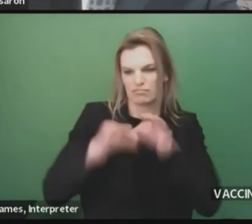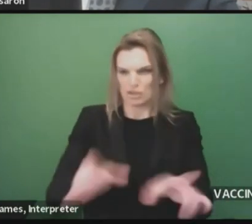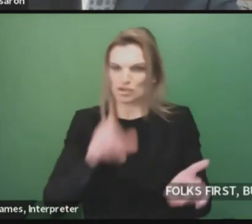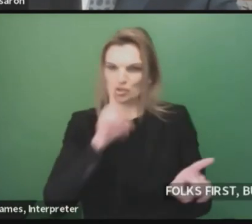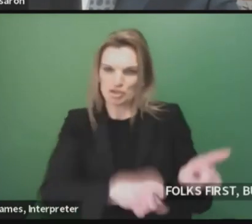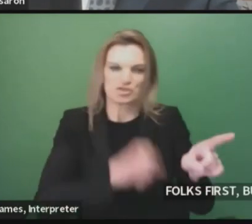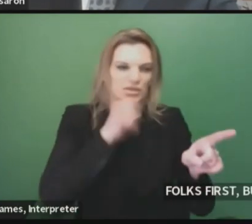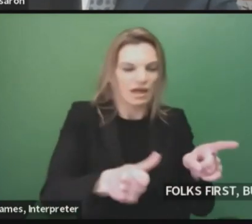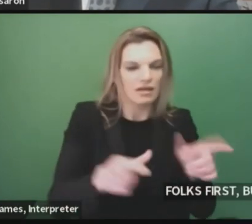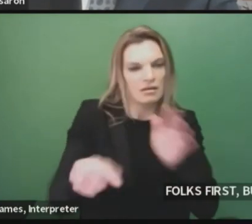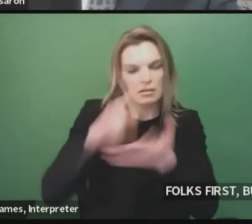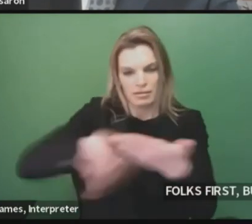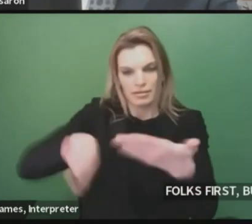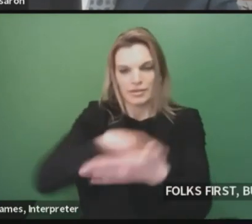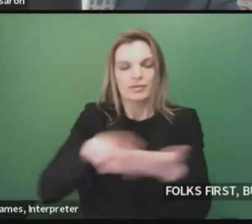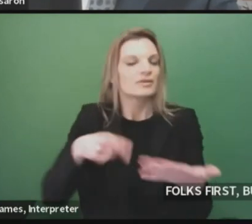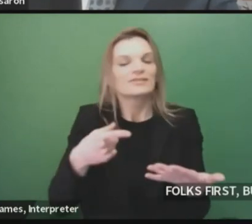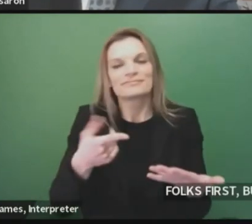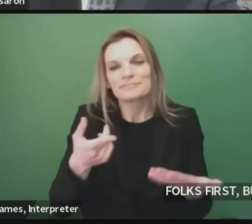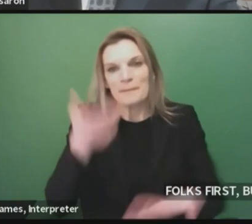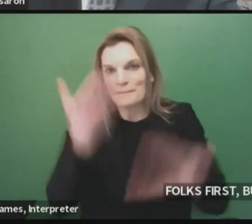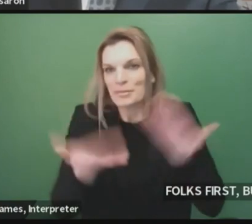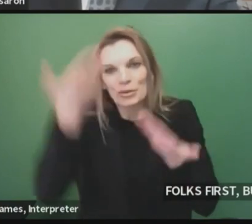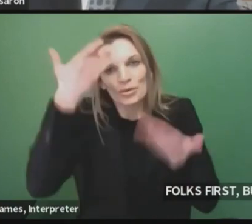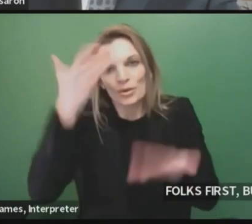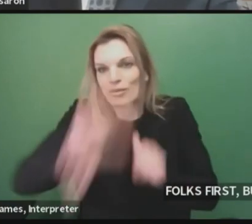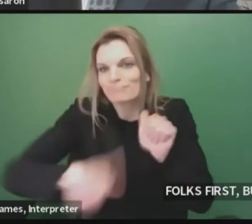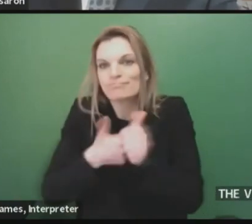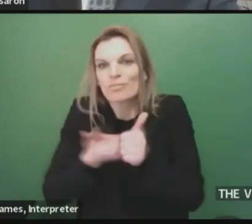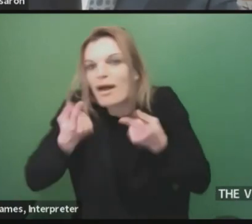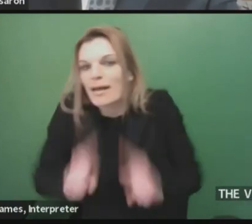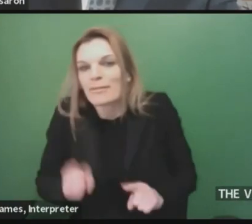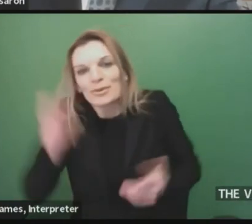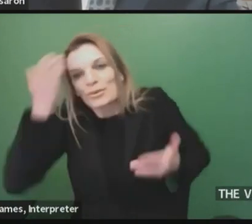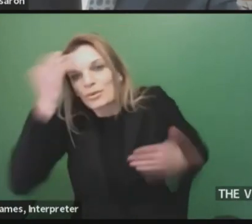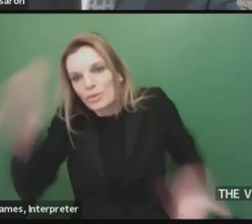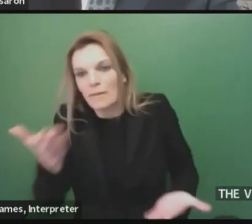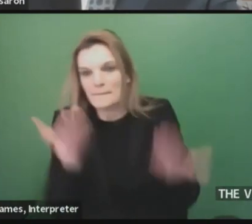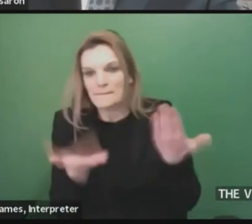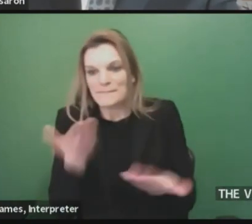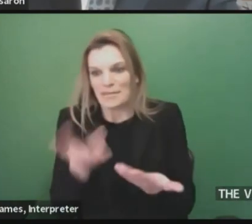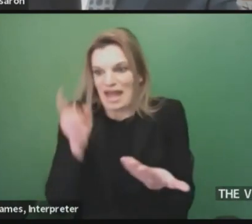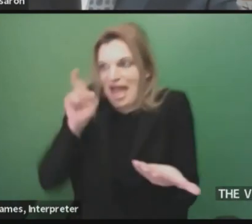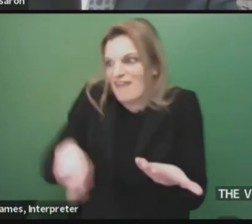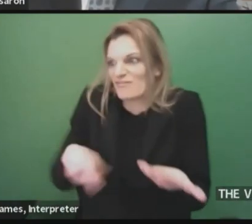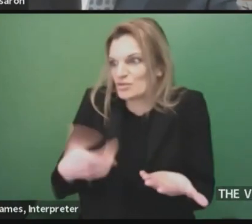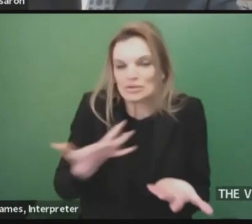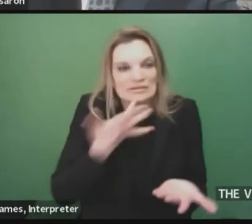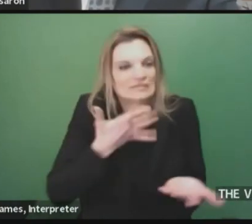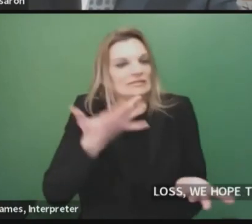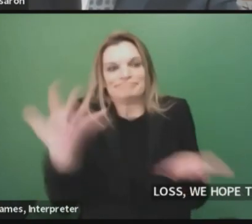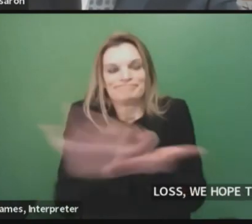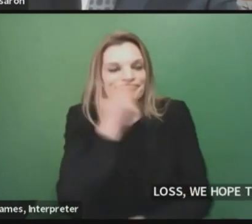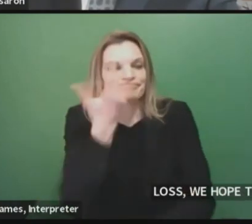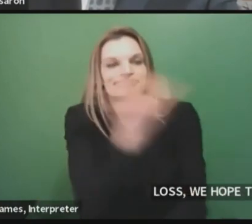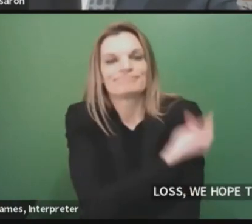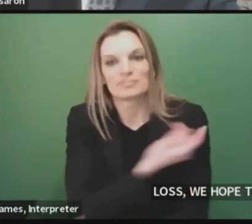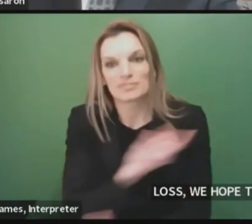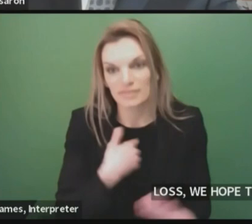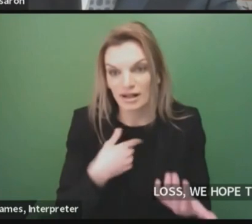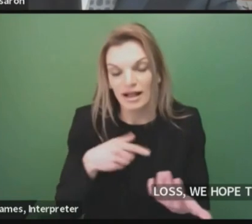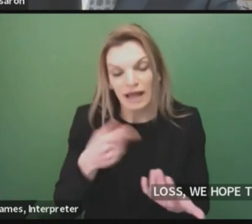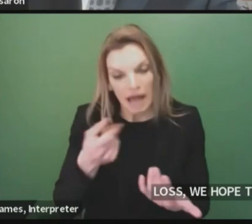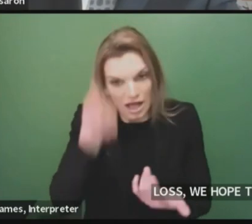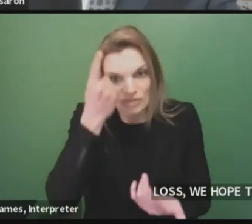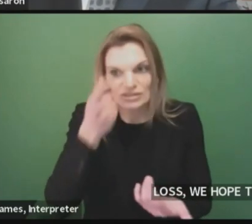is getting that vaccine, we hope that they're making sure that they get that vaccine in an arm. And so these are some of the real world challenges